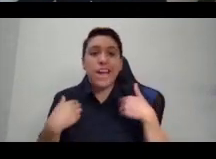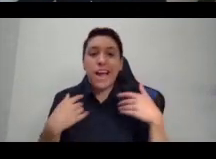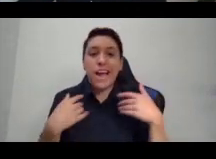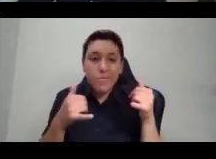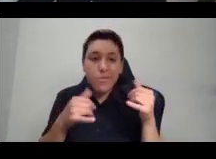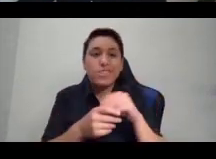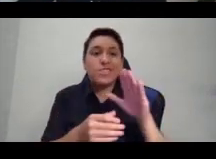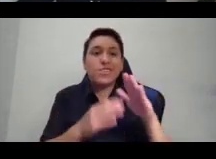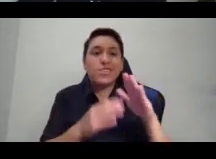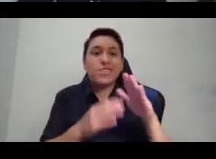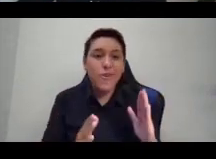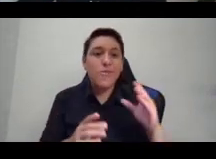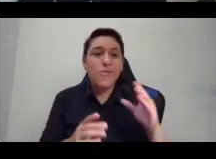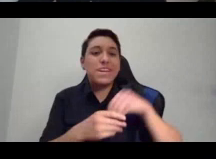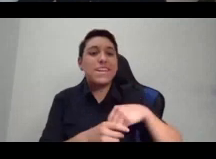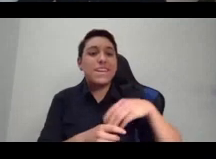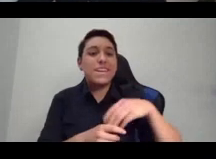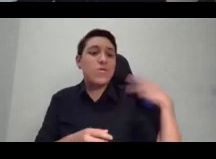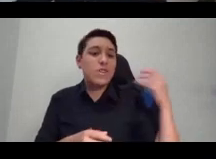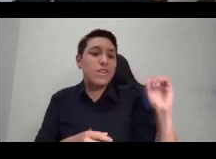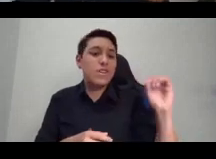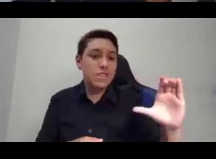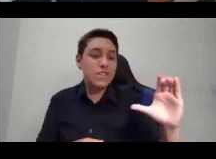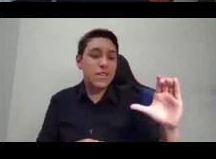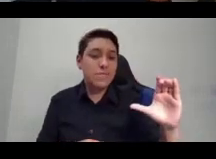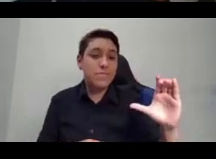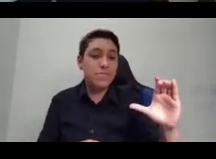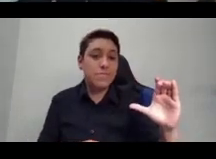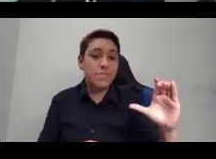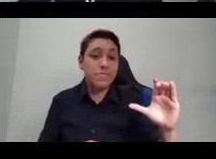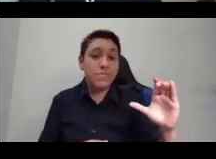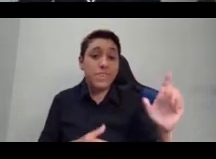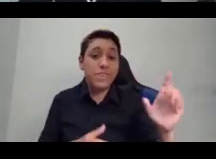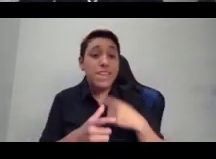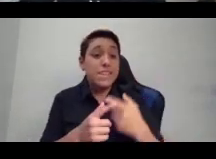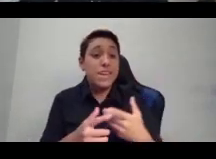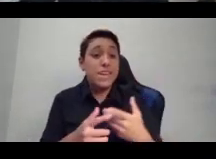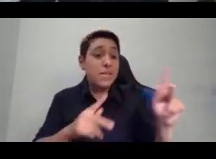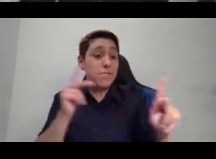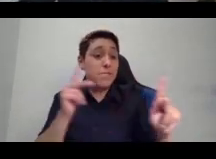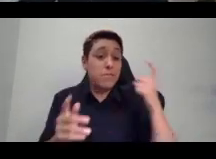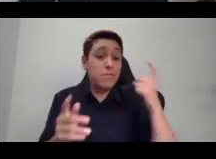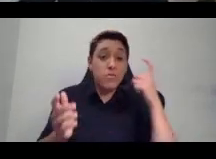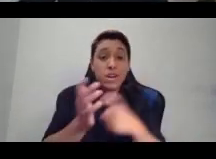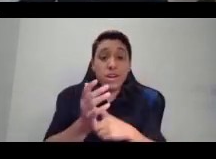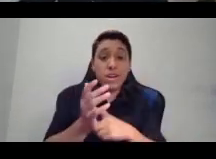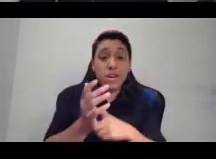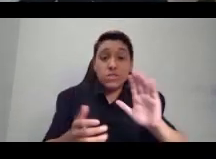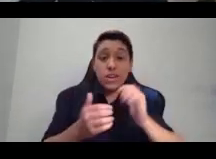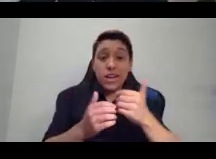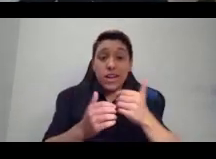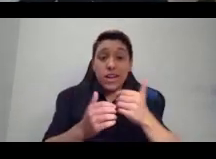in Washington, D.C., and came to the attention of national authorities, sociologists,